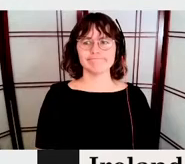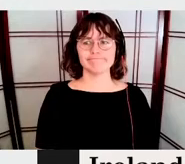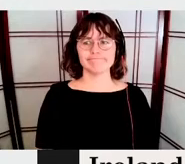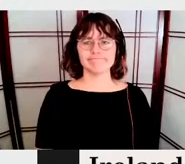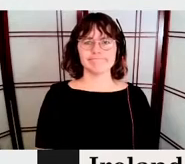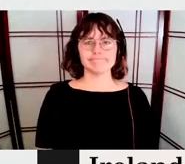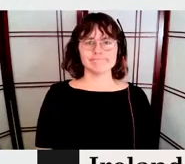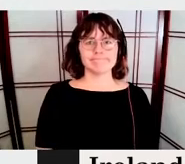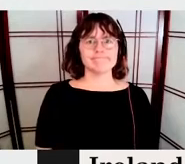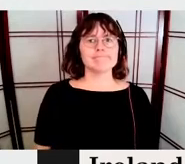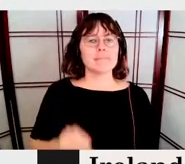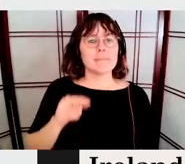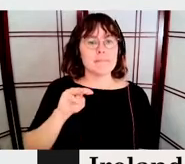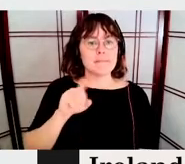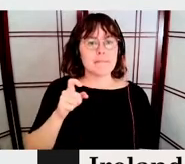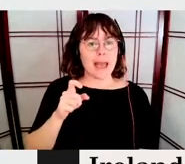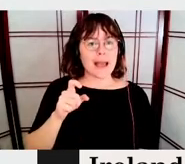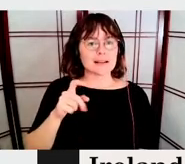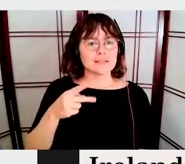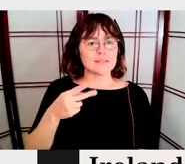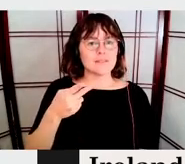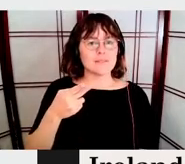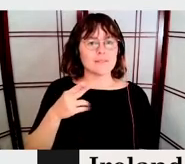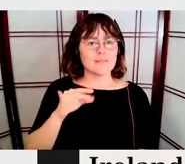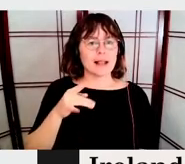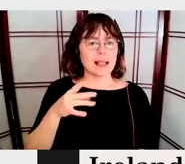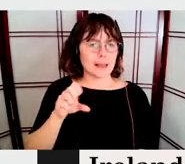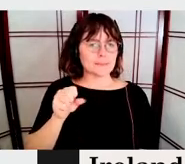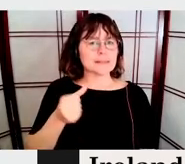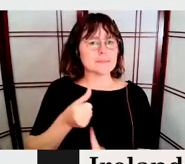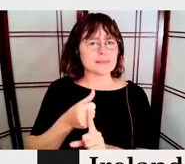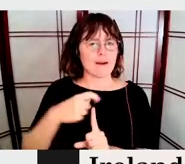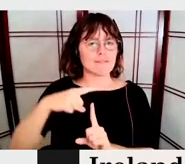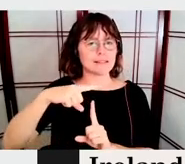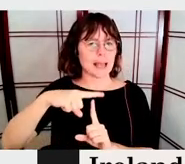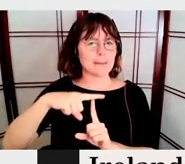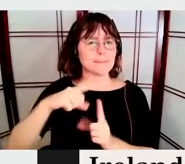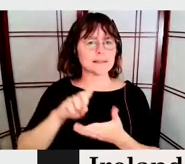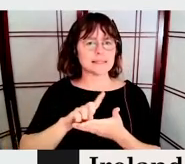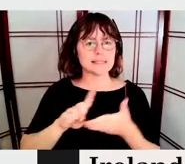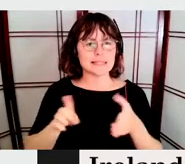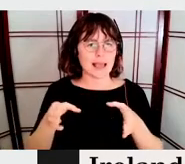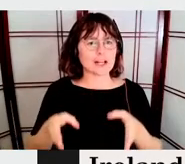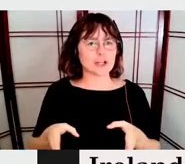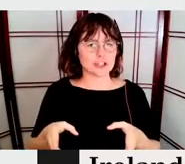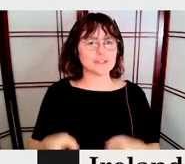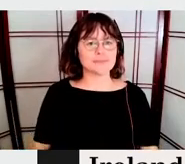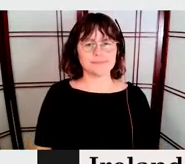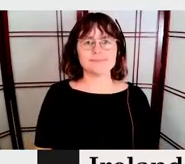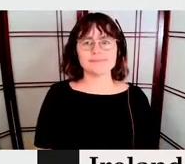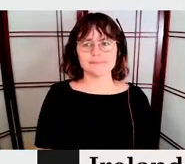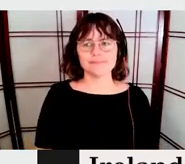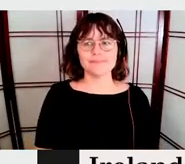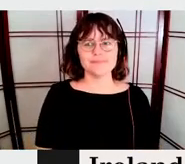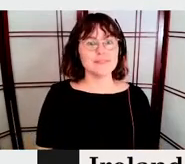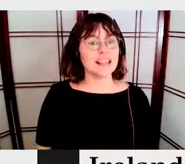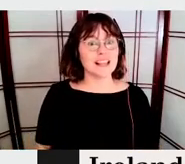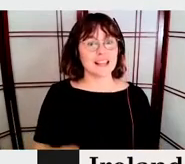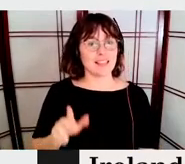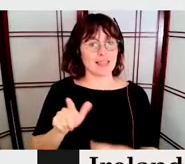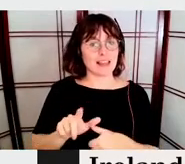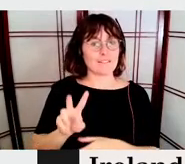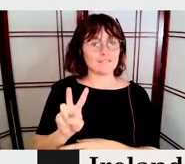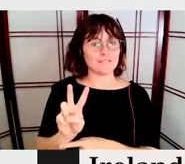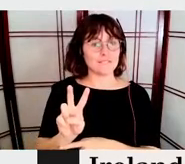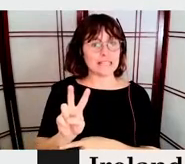Max Phillips is, uh, a type designer. And, and, and when you look at this B is incredible how